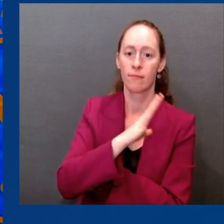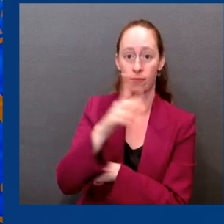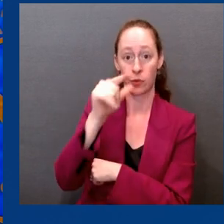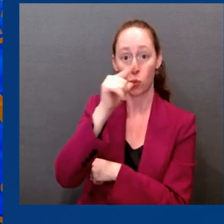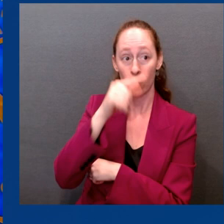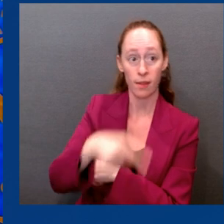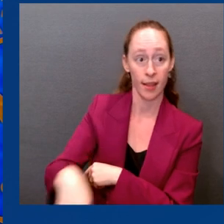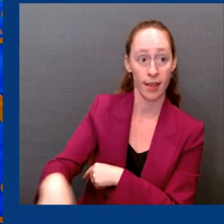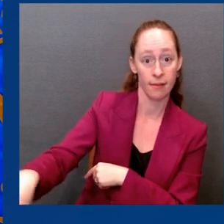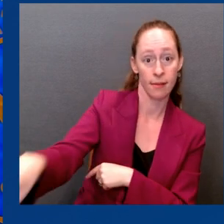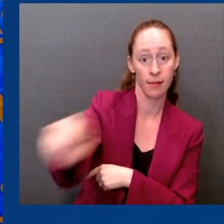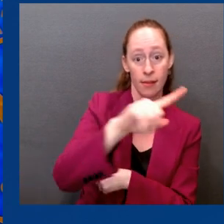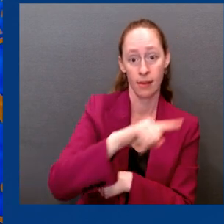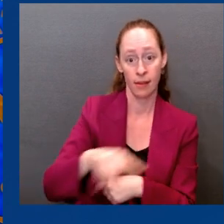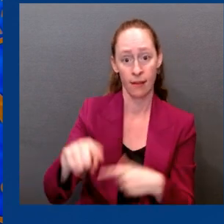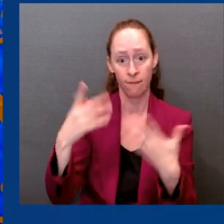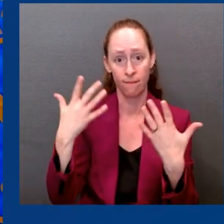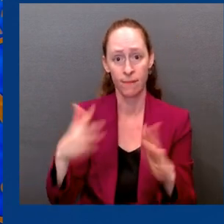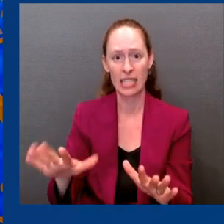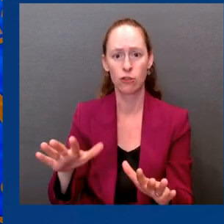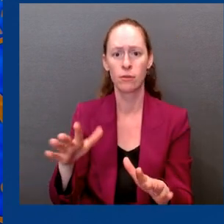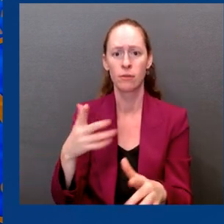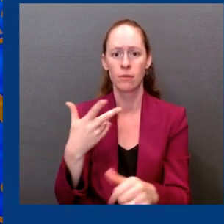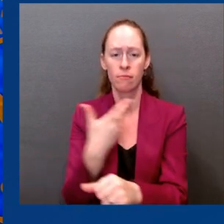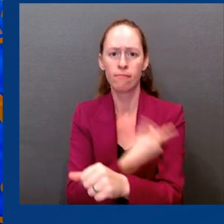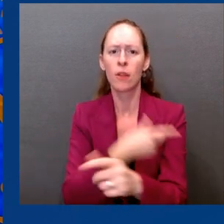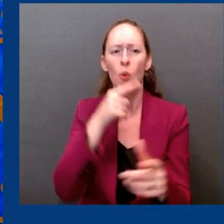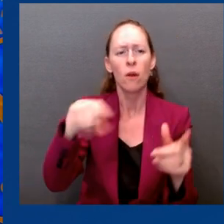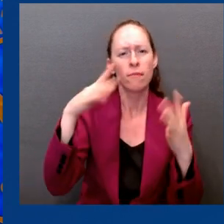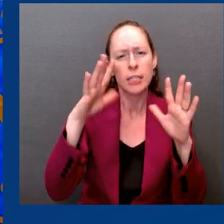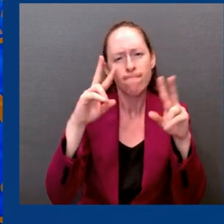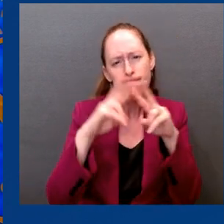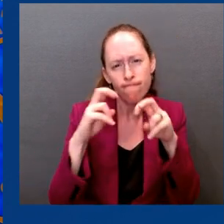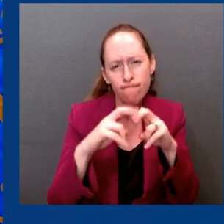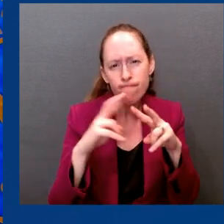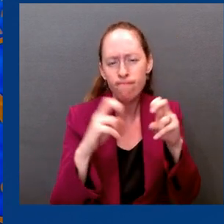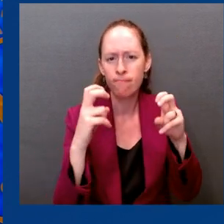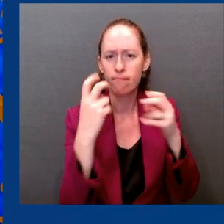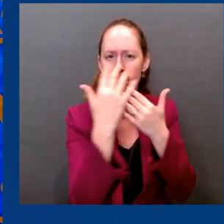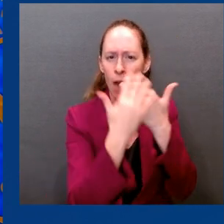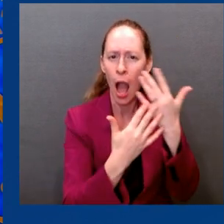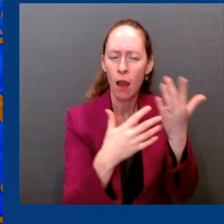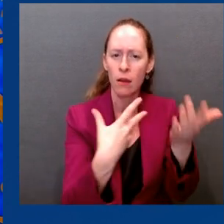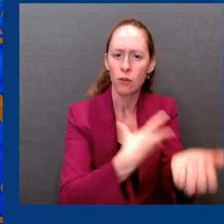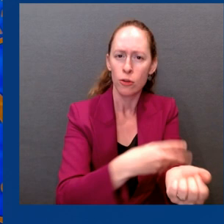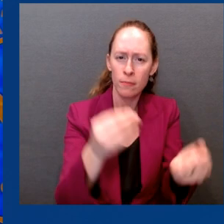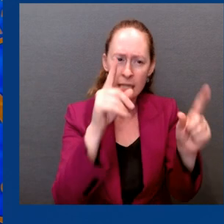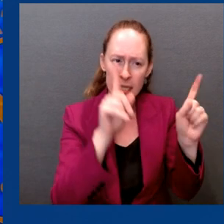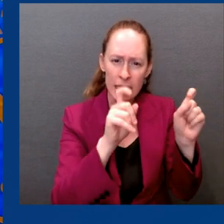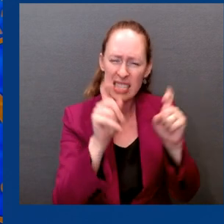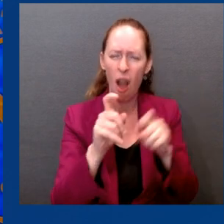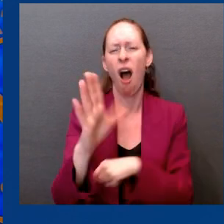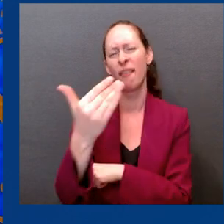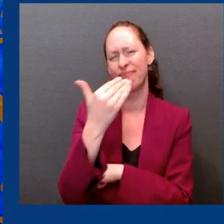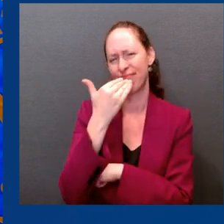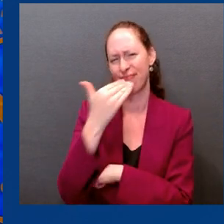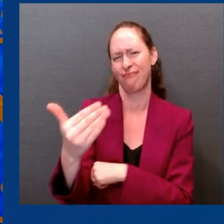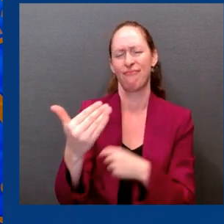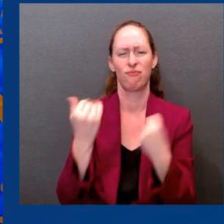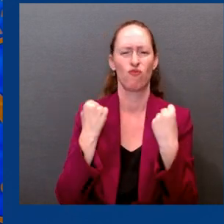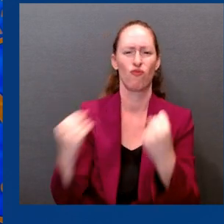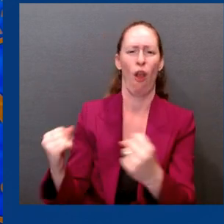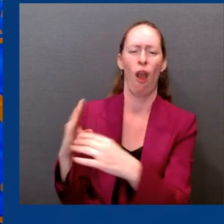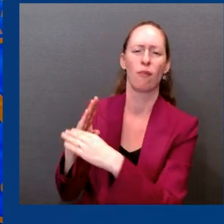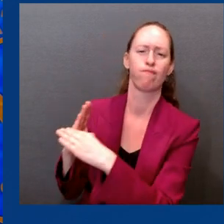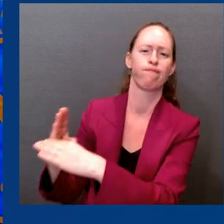variants than did the original vaccines. In addition, the bivalent vaccines induced even higher